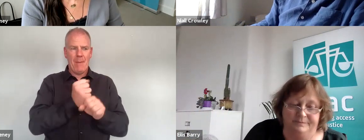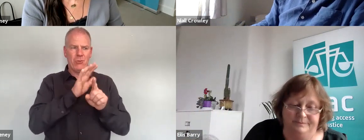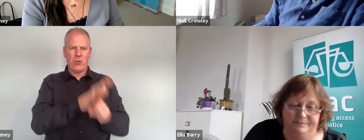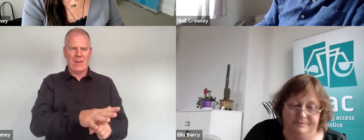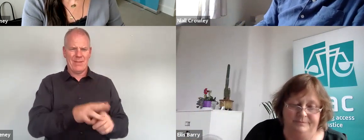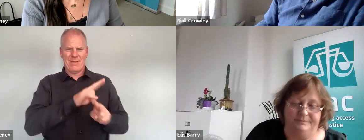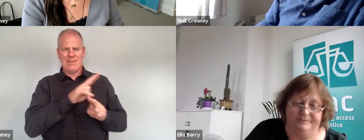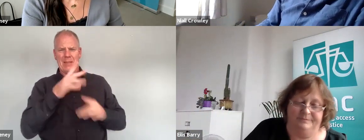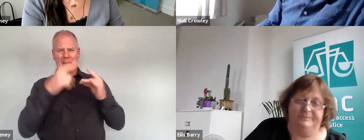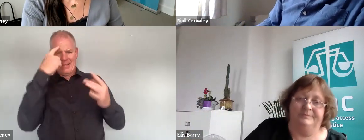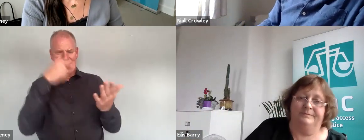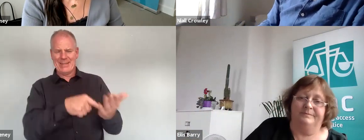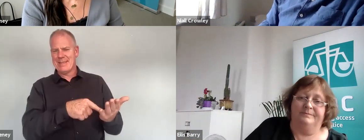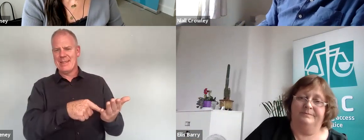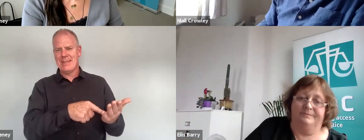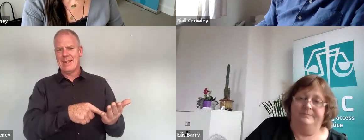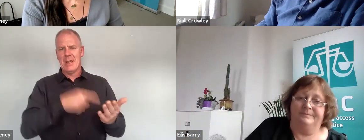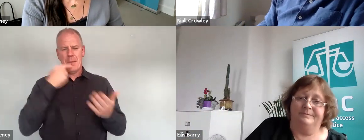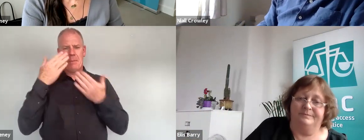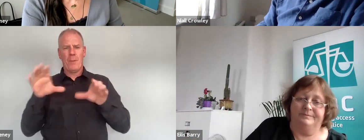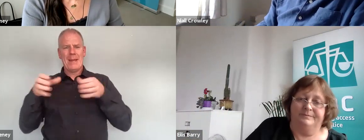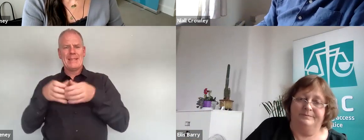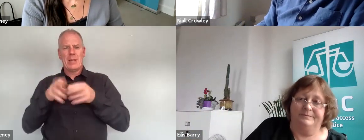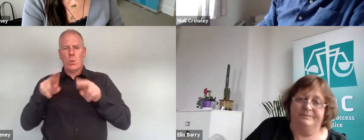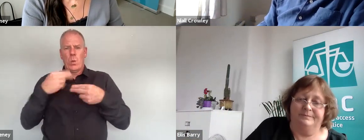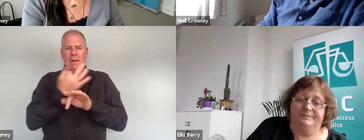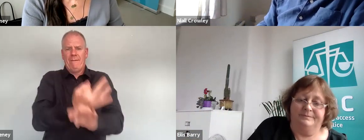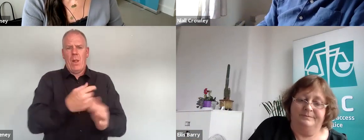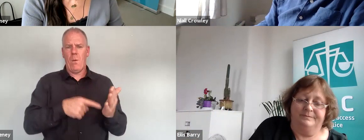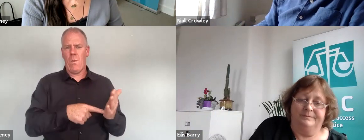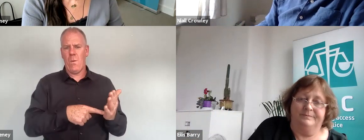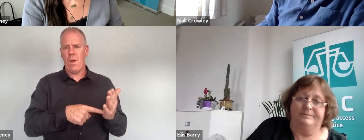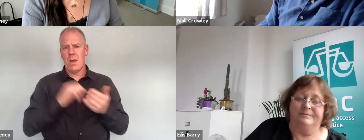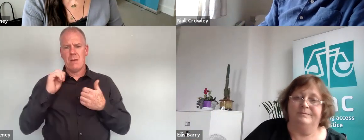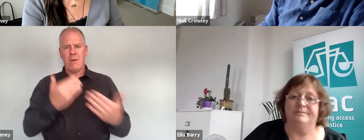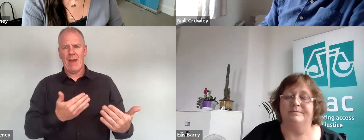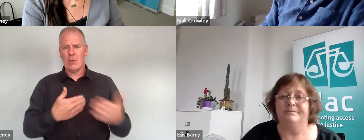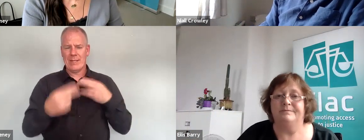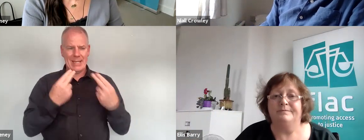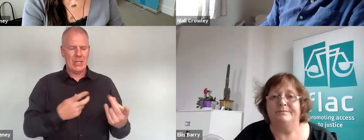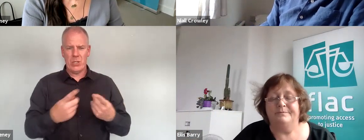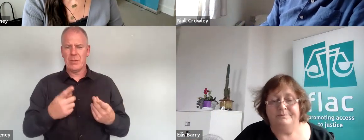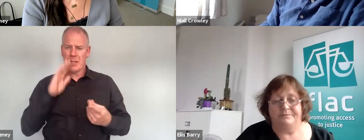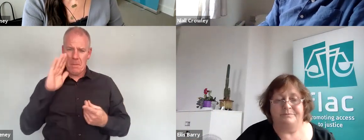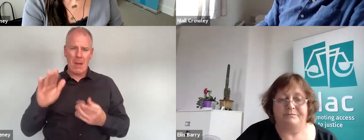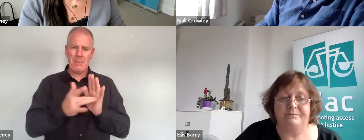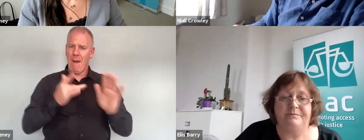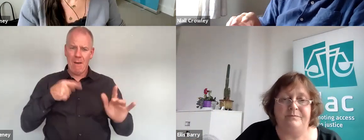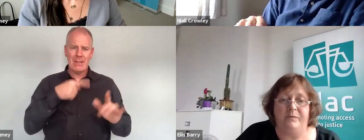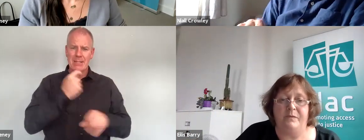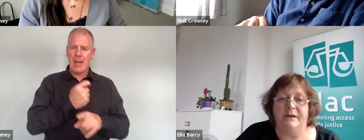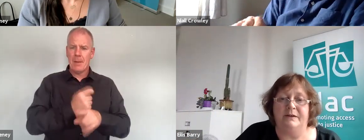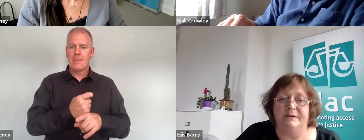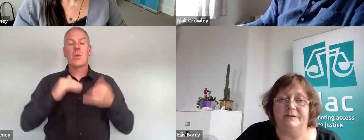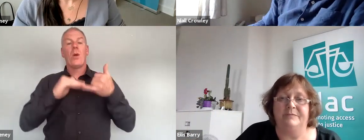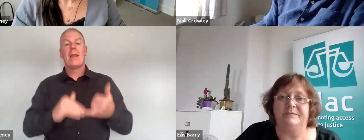that just almost absolves the public sector from the provisions and that absolutely must go this time and